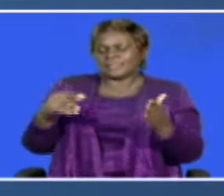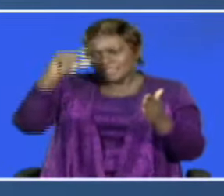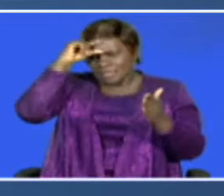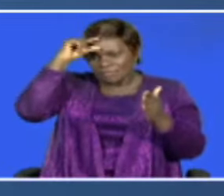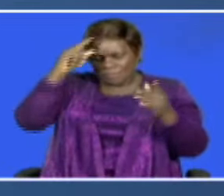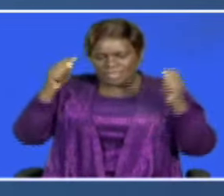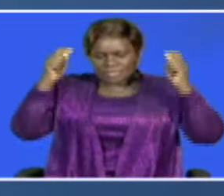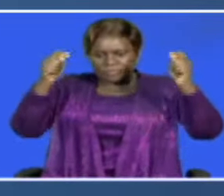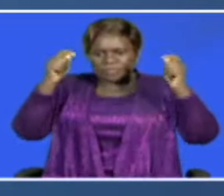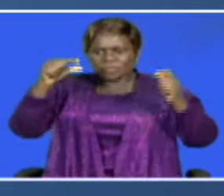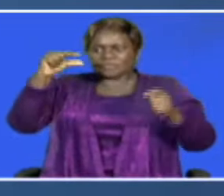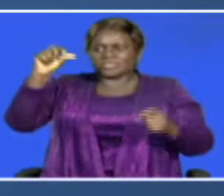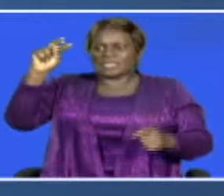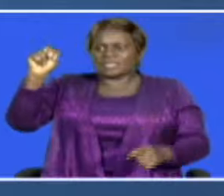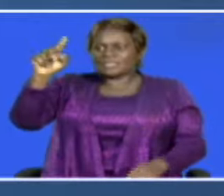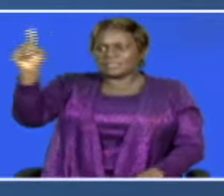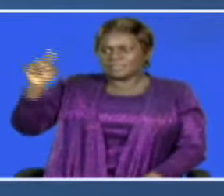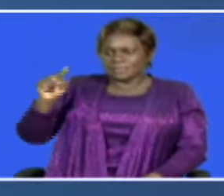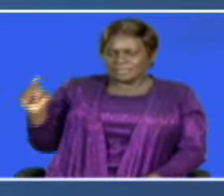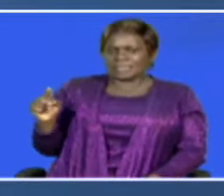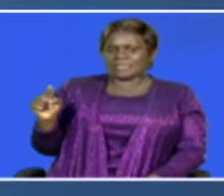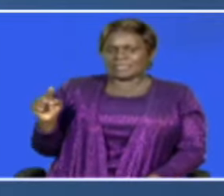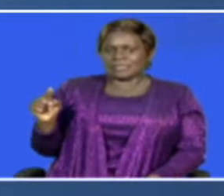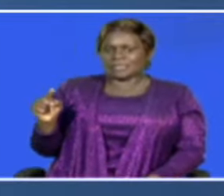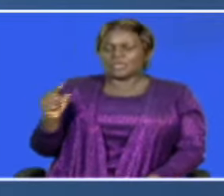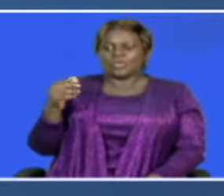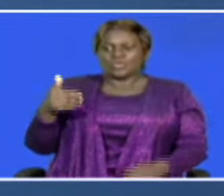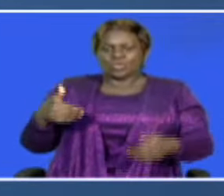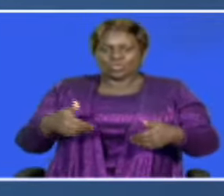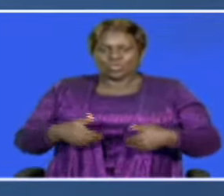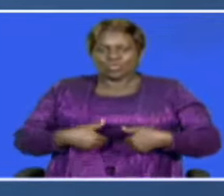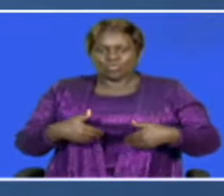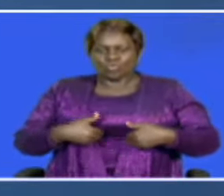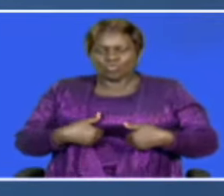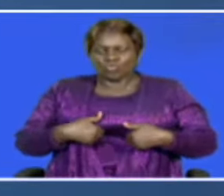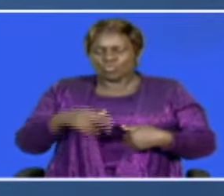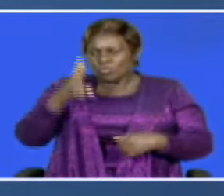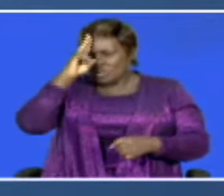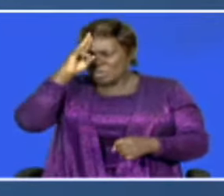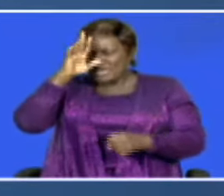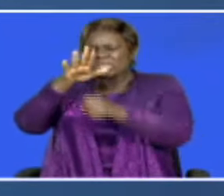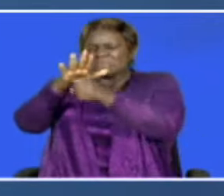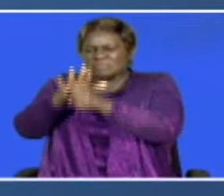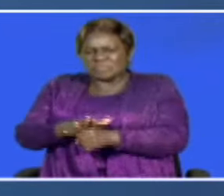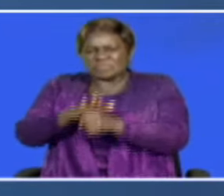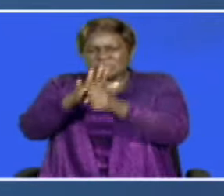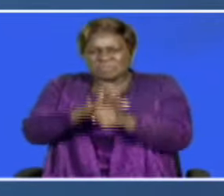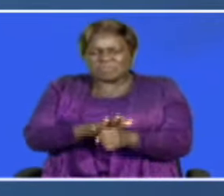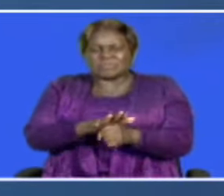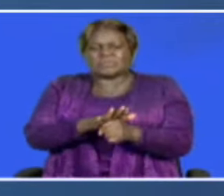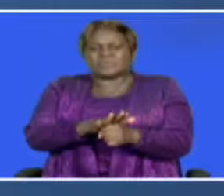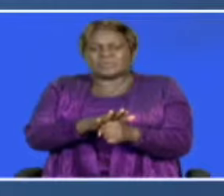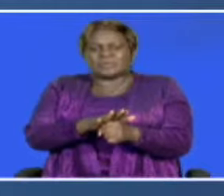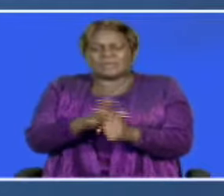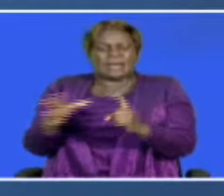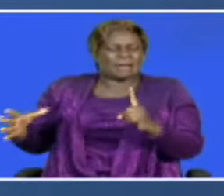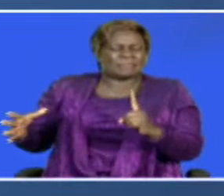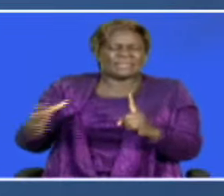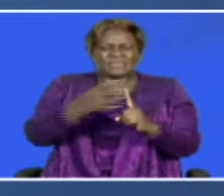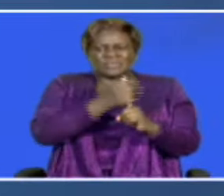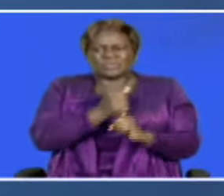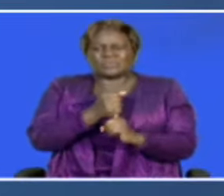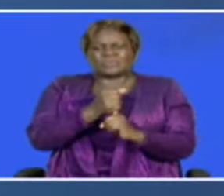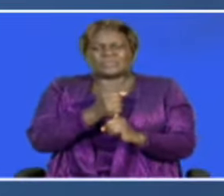protests by Generation Z has exposed the youth to police brutality, notably harassment, abductions